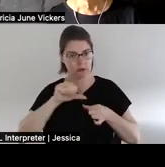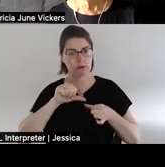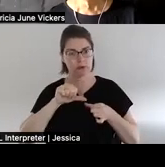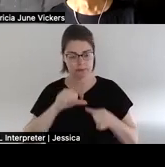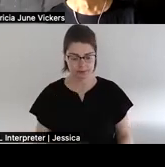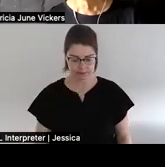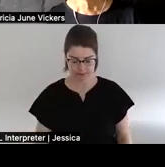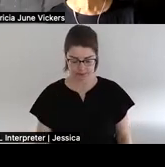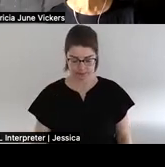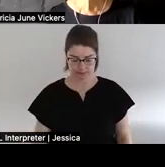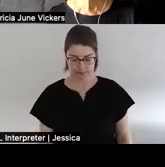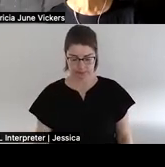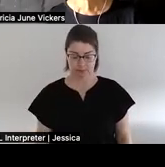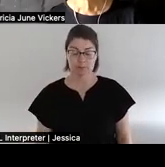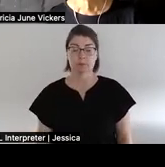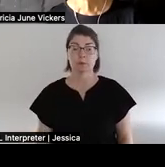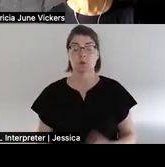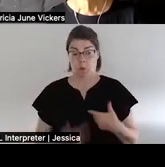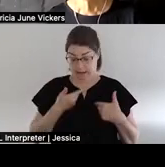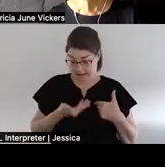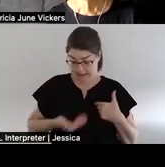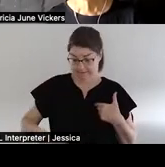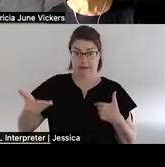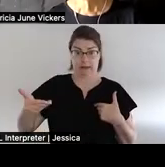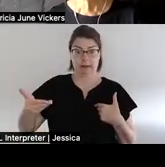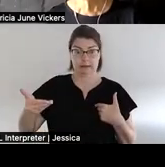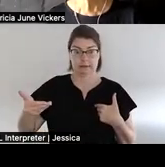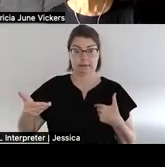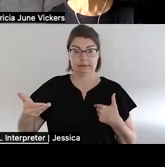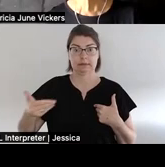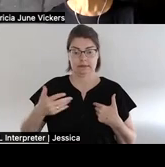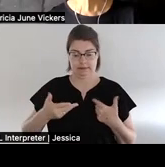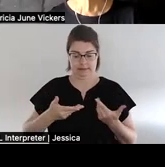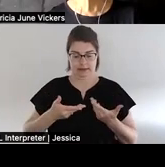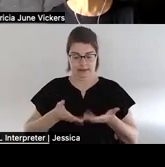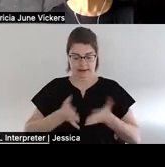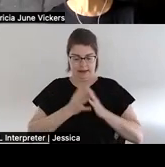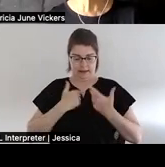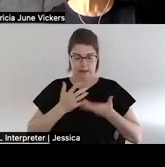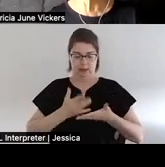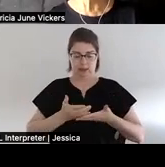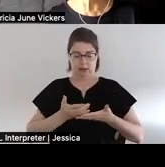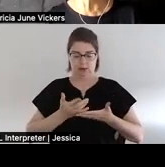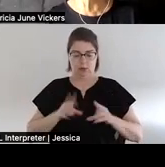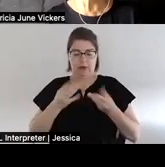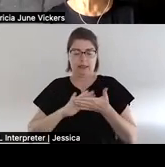so what i was asked to do was to help to bring some results so the first thing